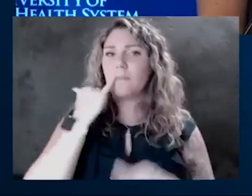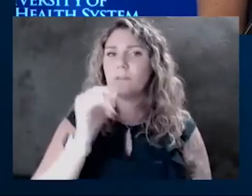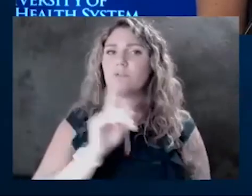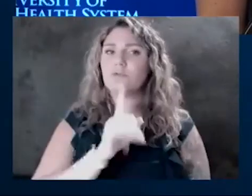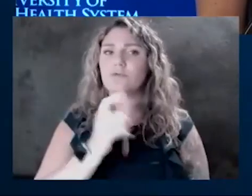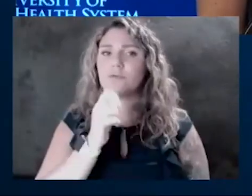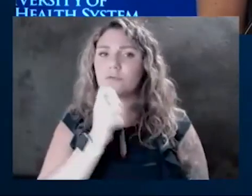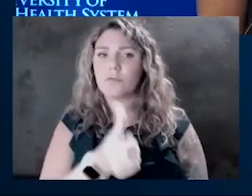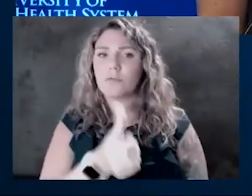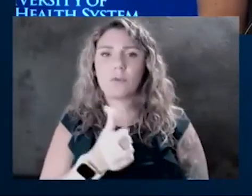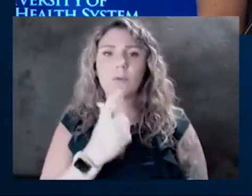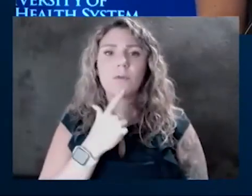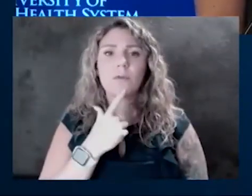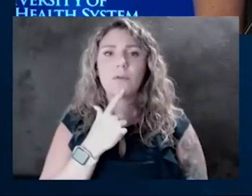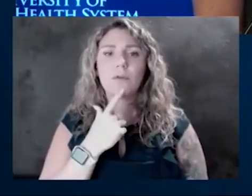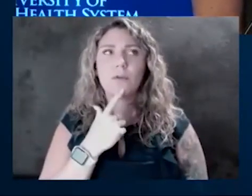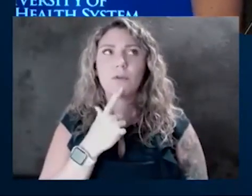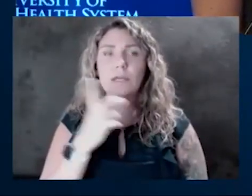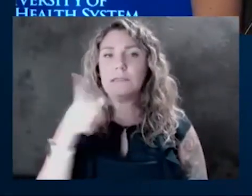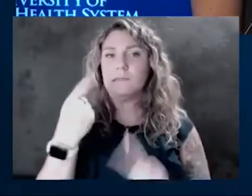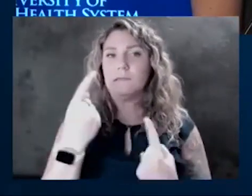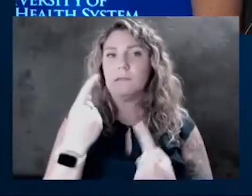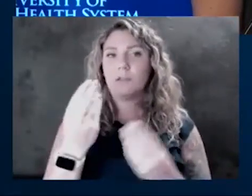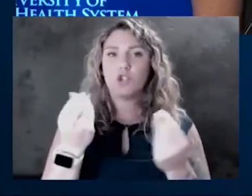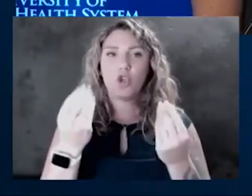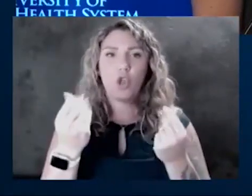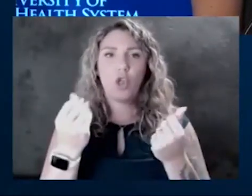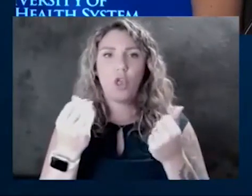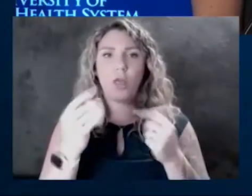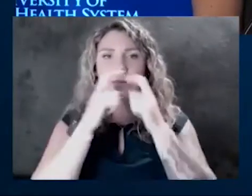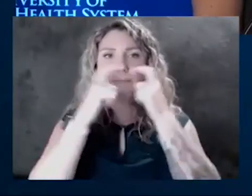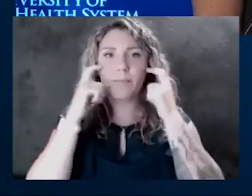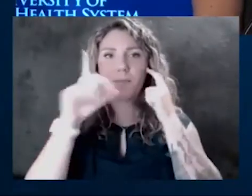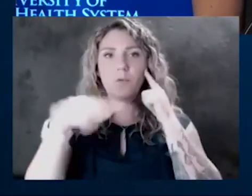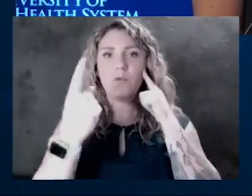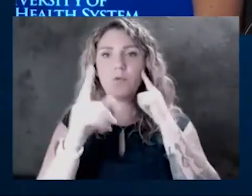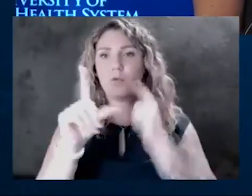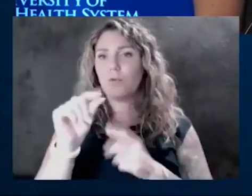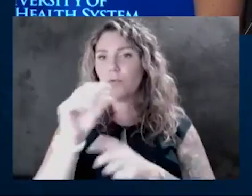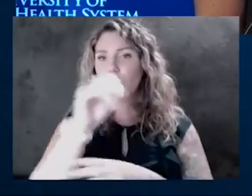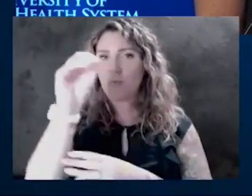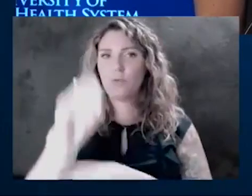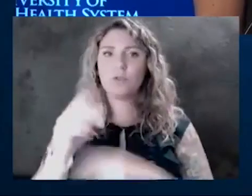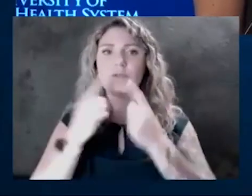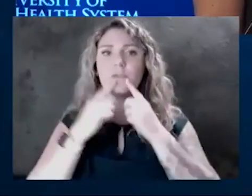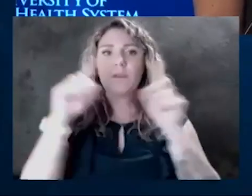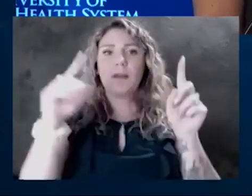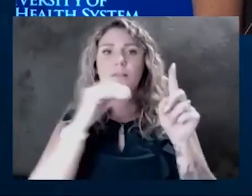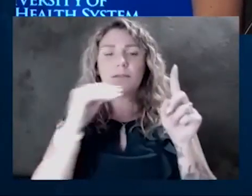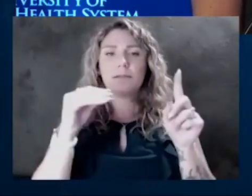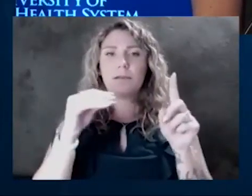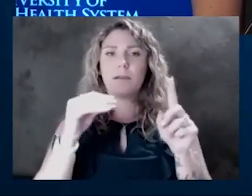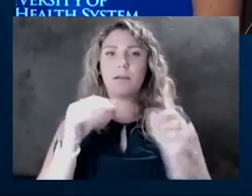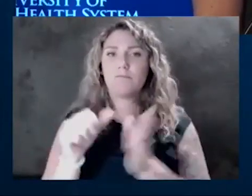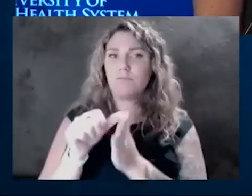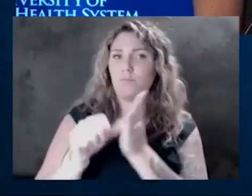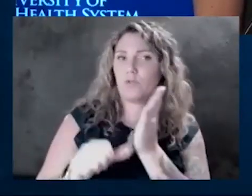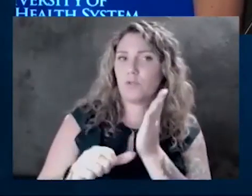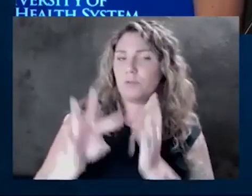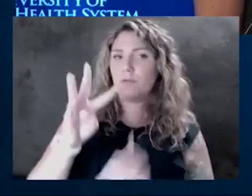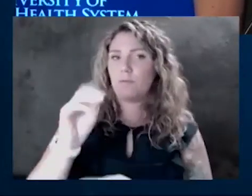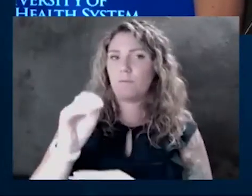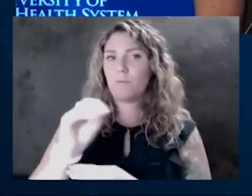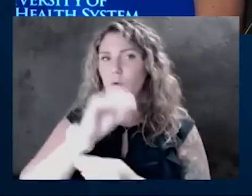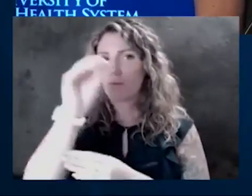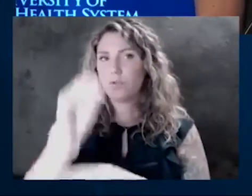masks are only 20% effective and procedural masks are 40% effective and vaccinations do